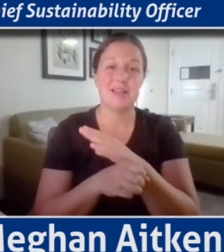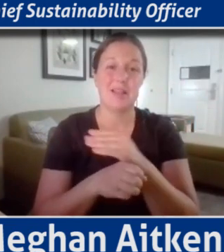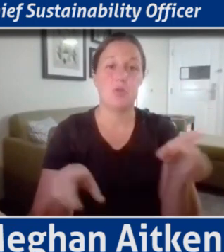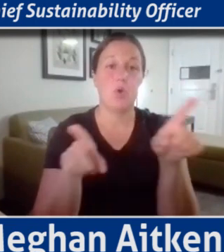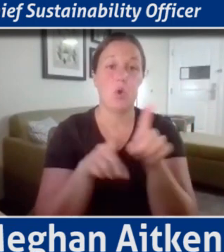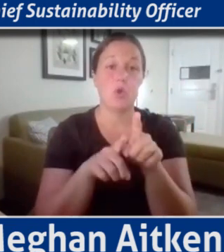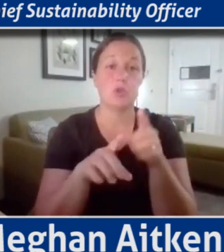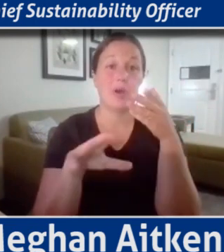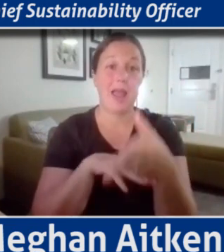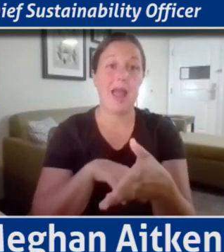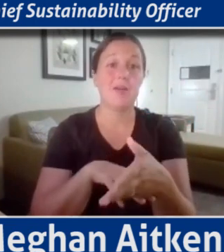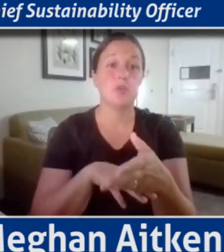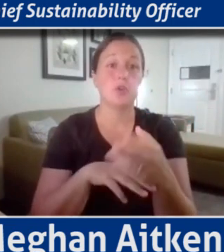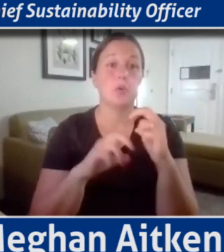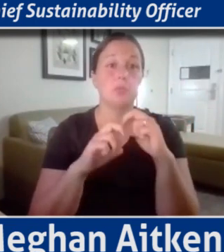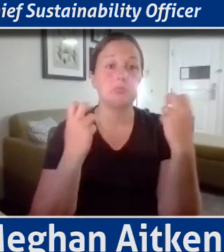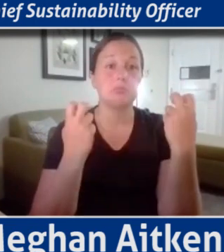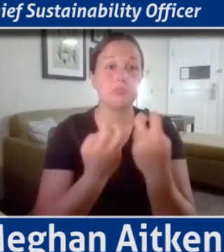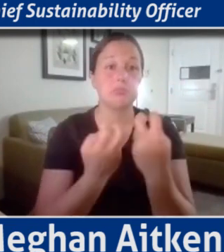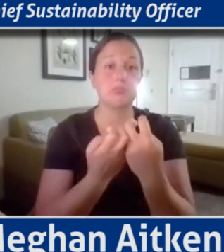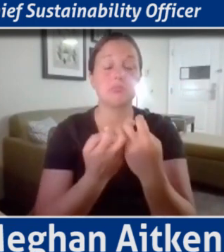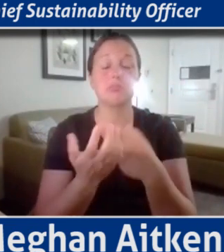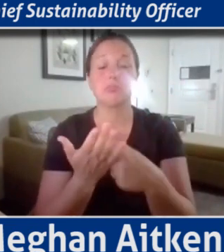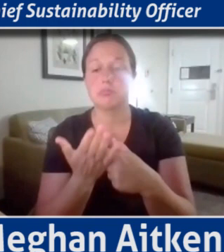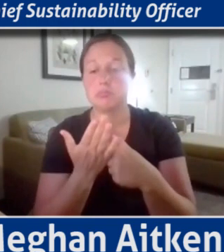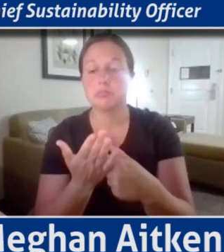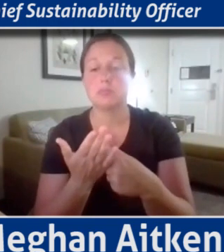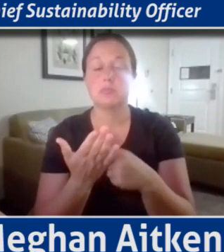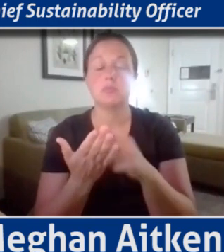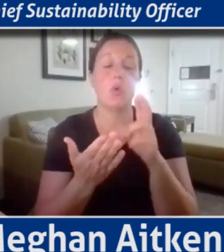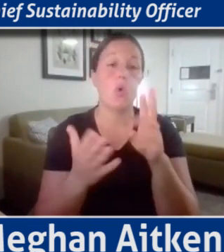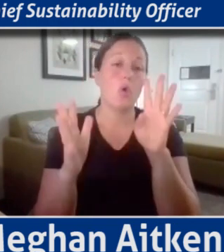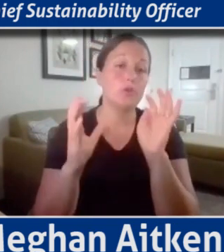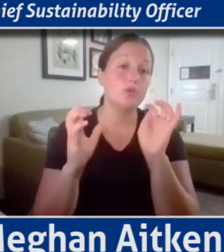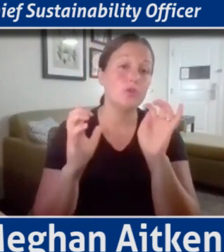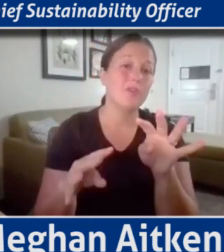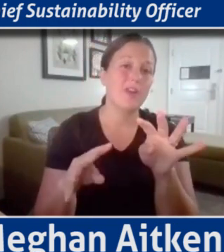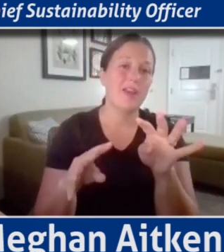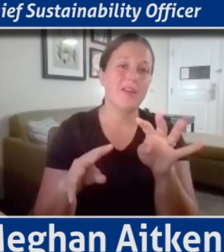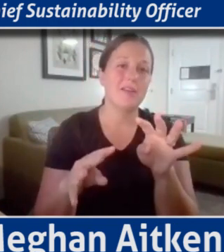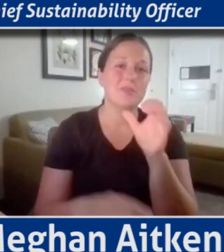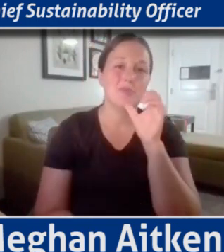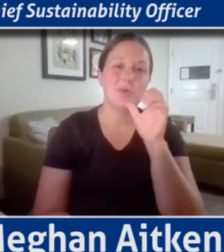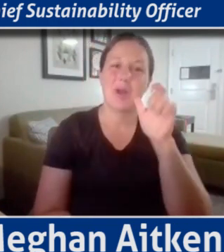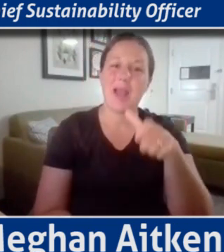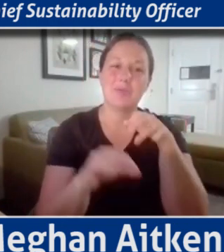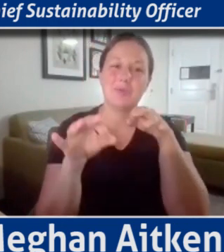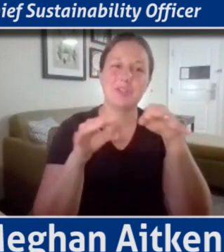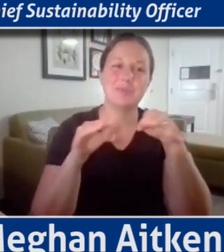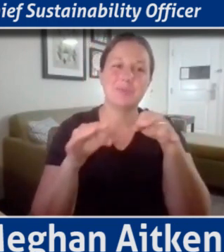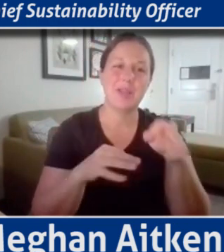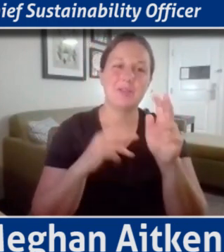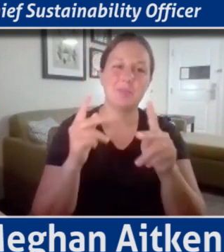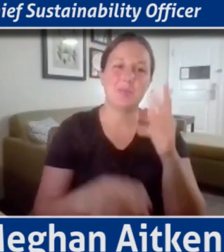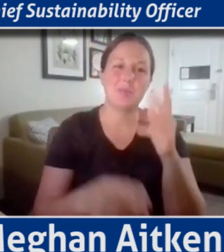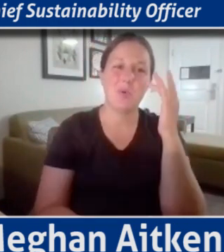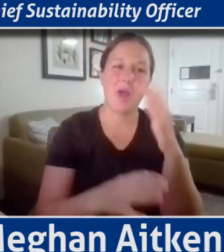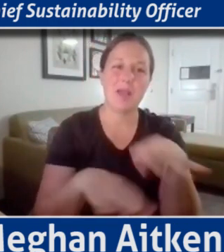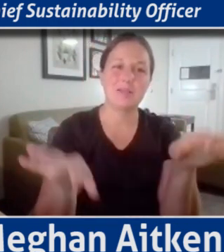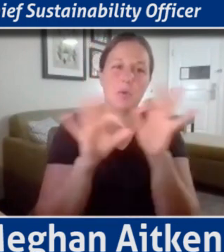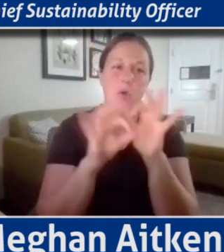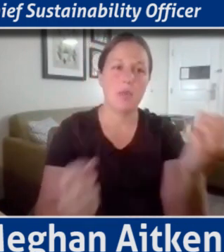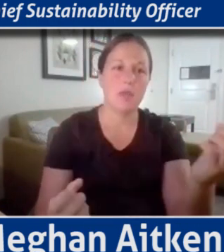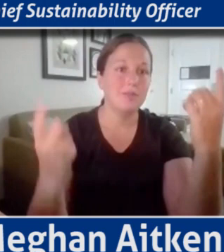such as in the roundtable discussions or in the survey, we aren't really having to explain to people why this is important. They get it